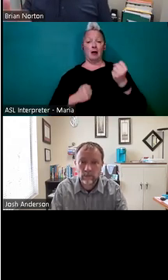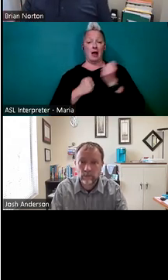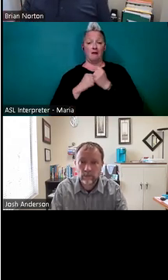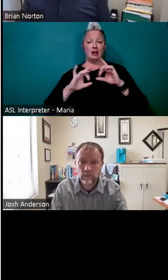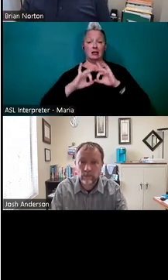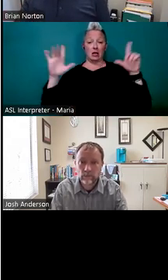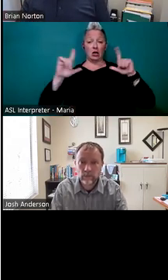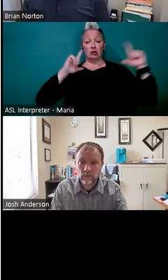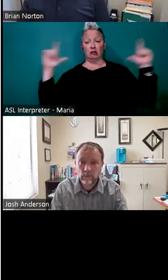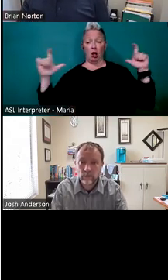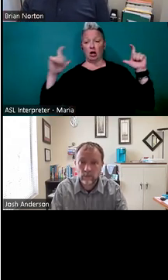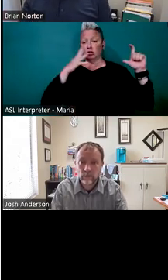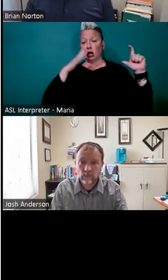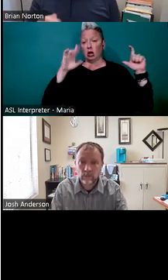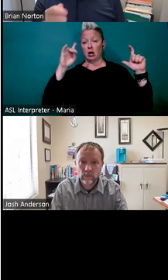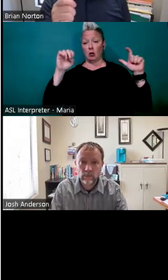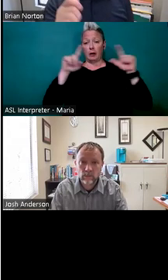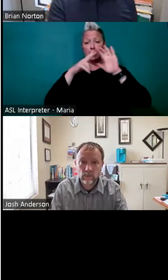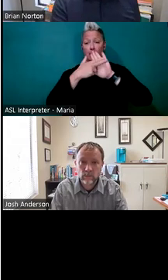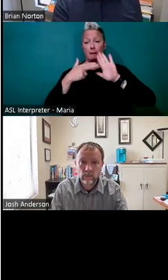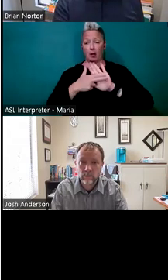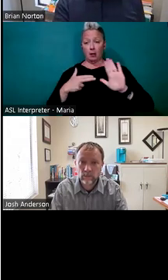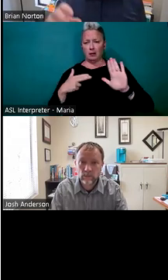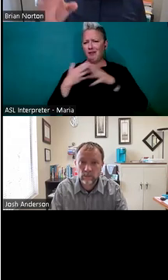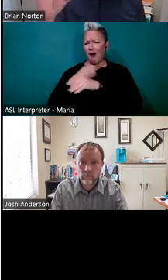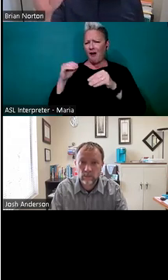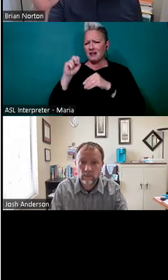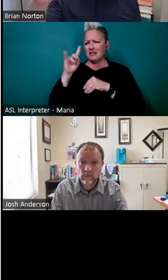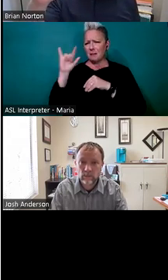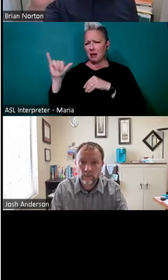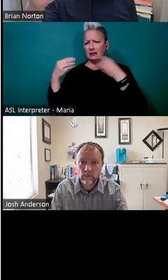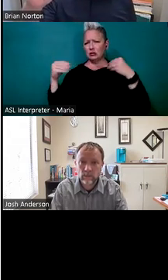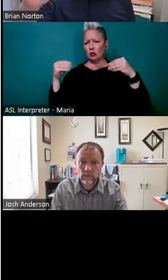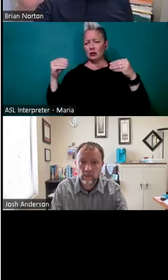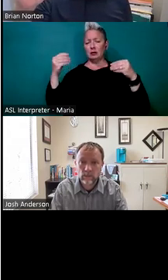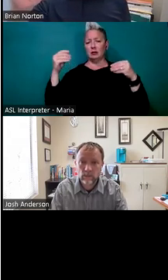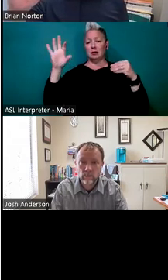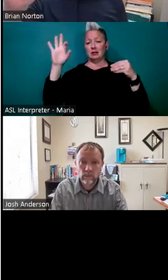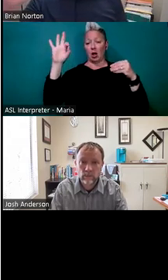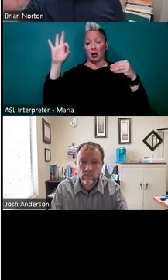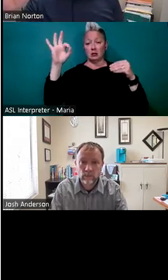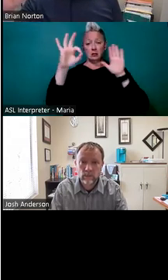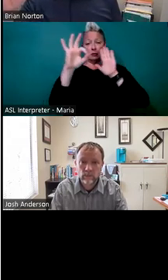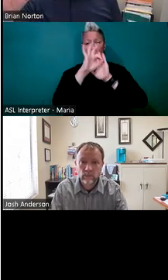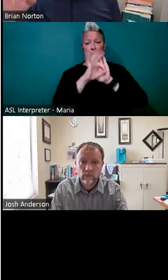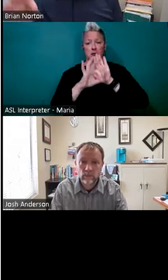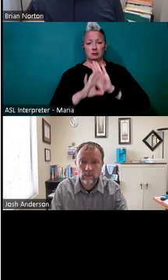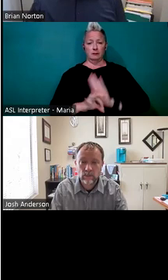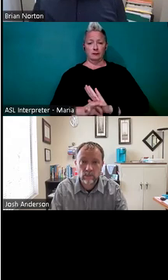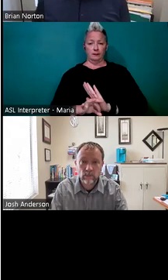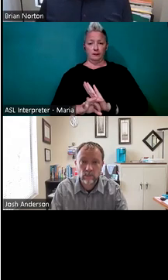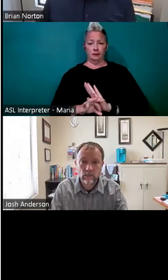large color coded labels. Um, you can, you can go to an office supply store and find the little circular dots that are colored pretty simply and easily.